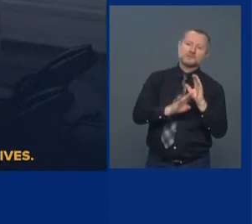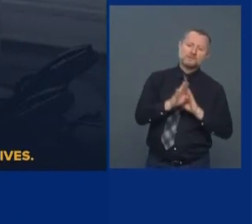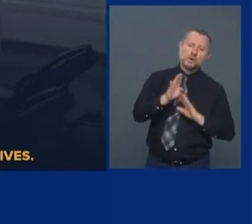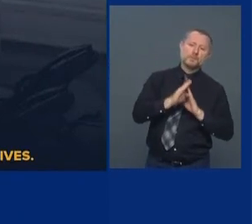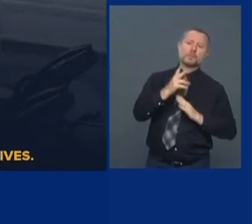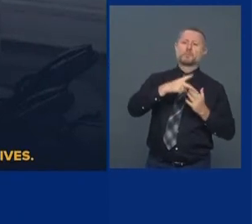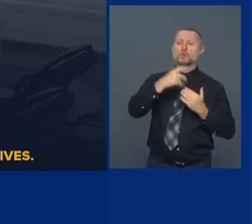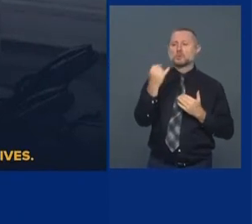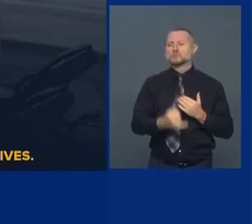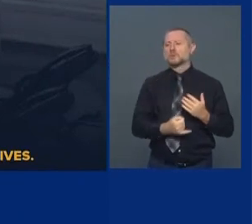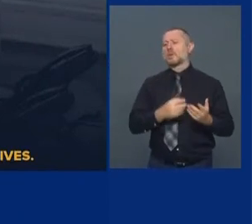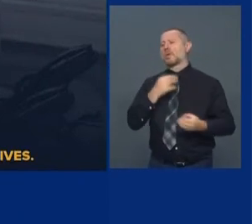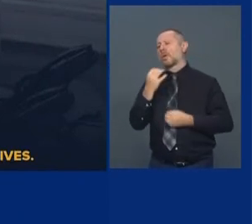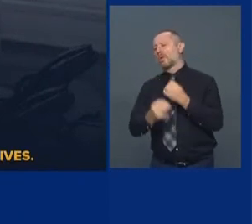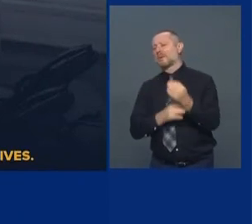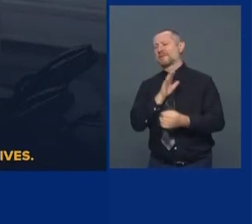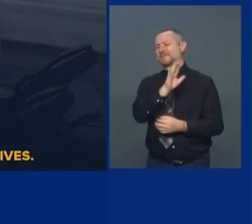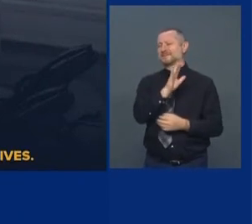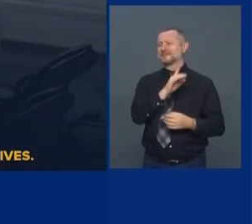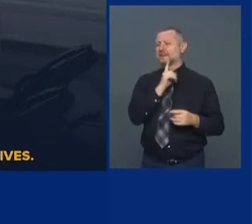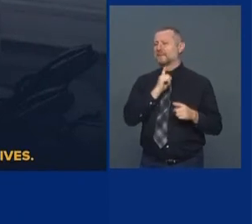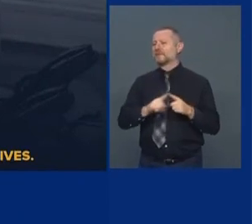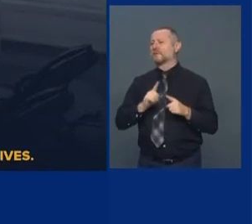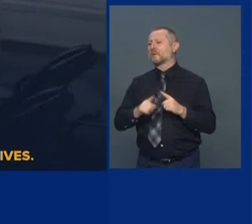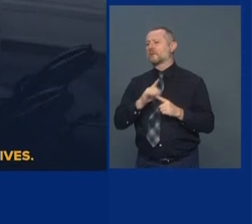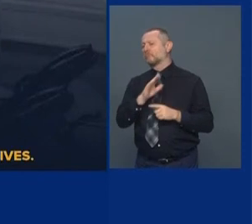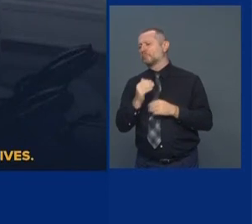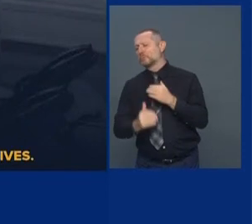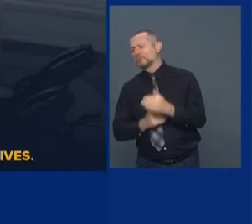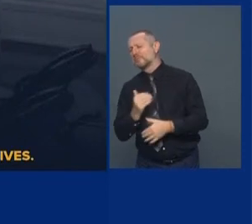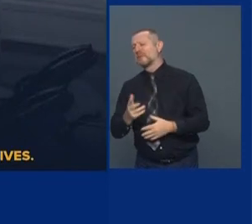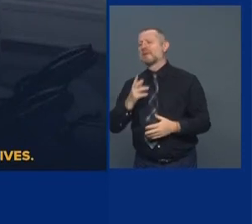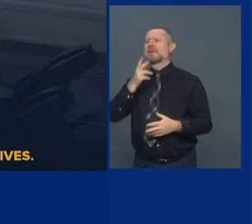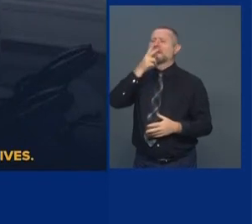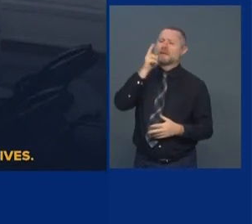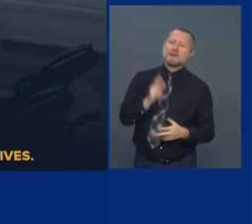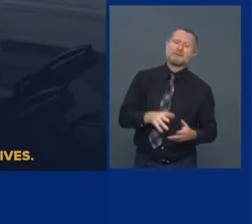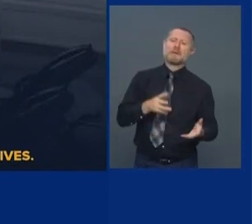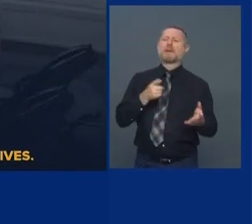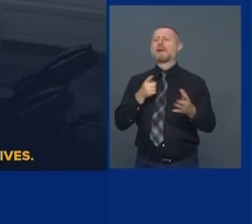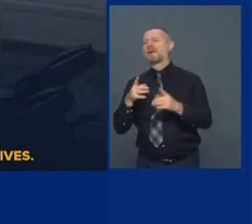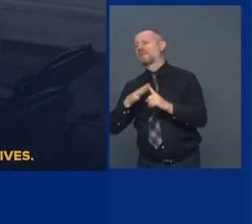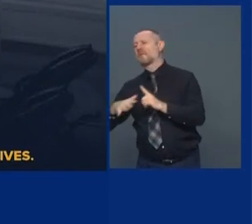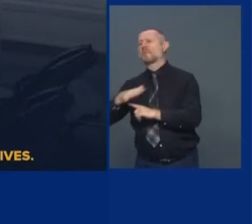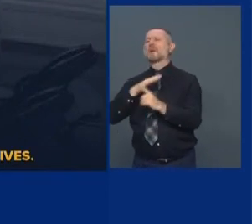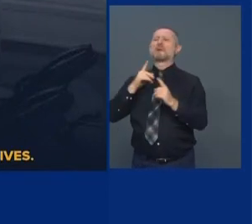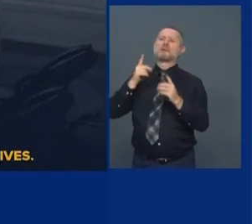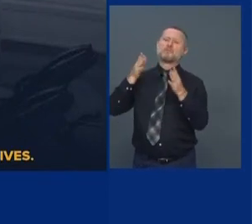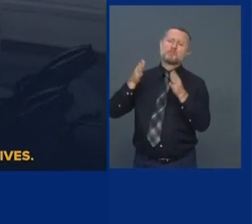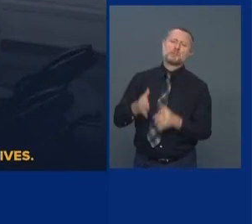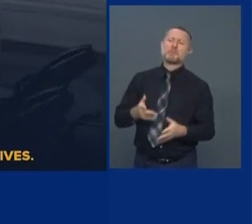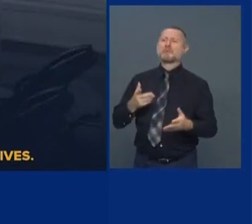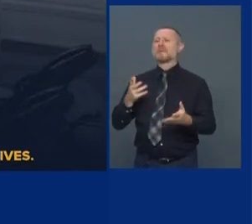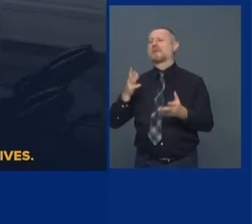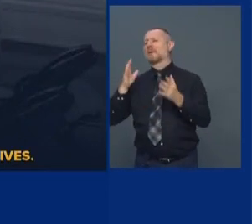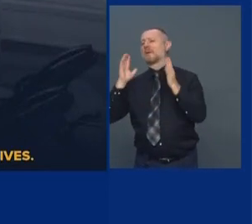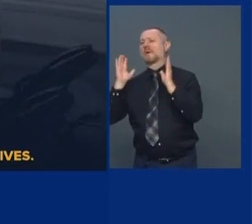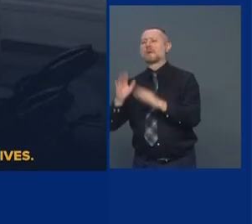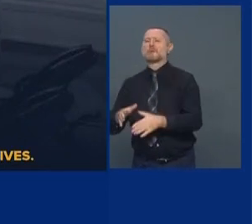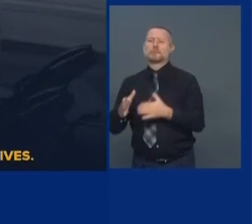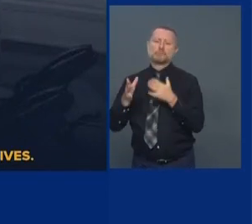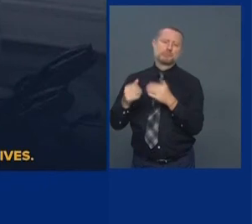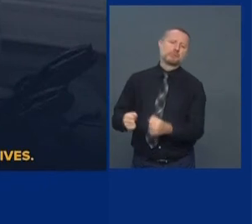bad the secret process is and how the environmentalists are all full of baloney when it comes to